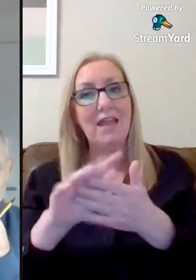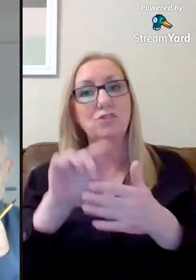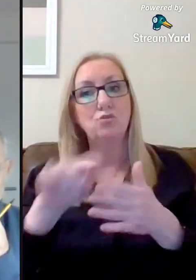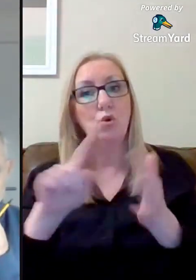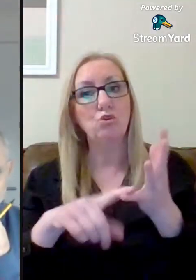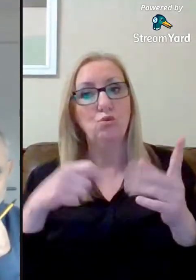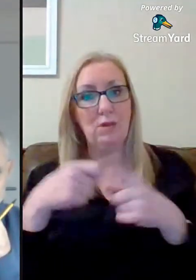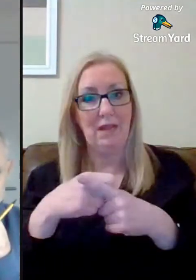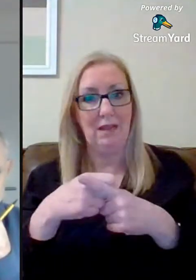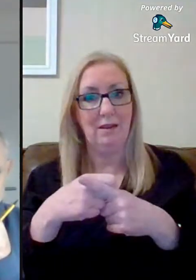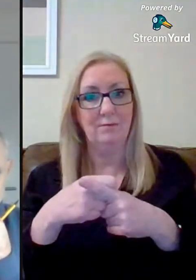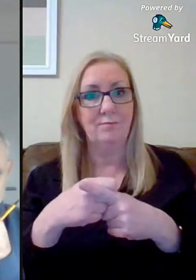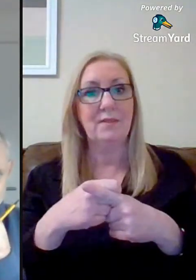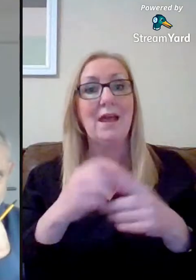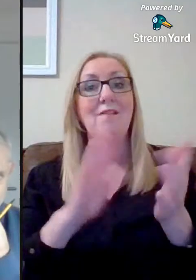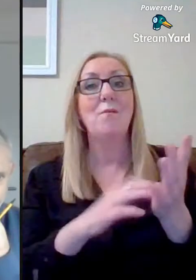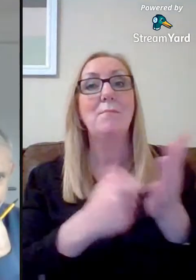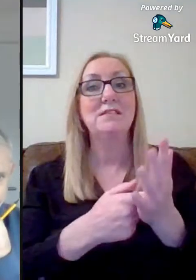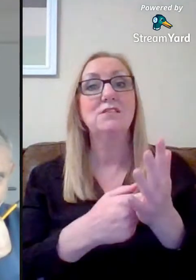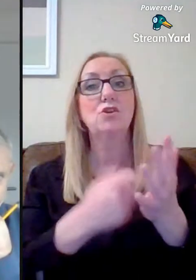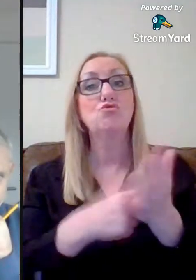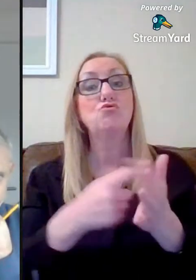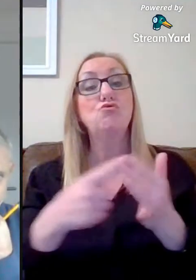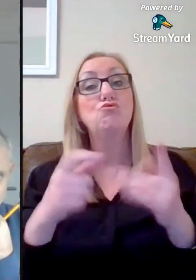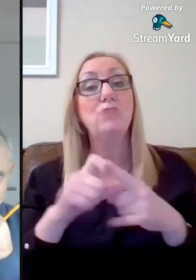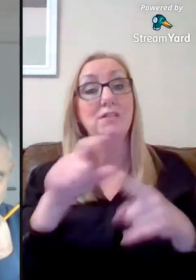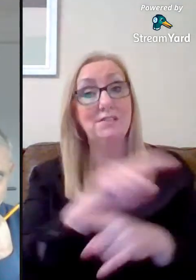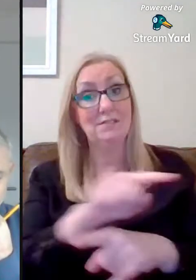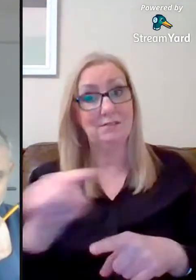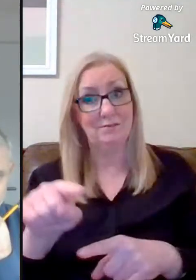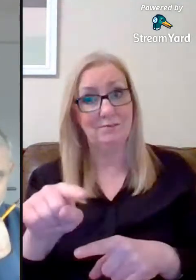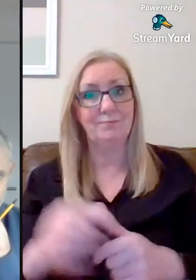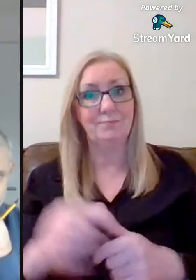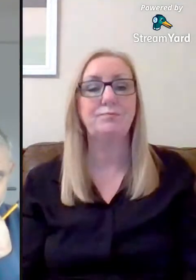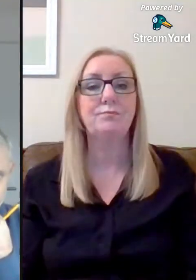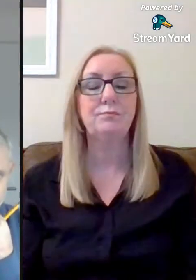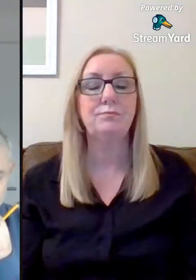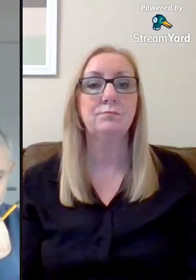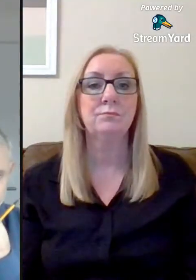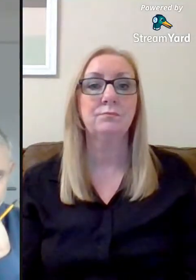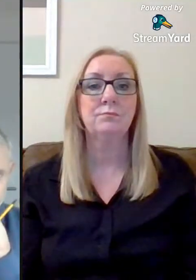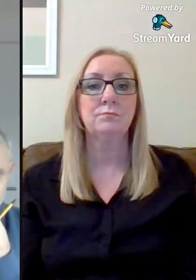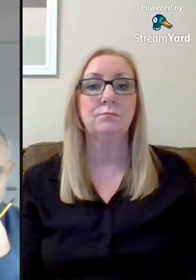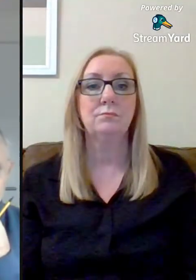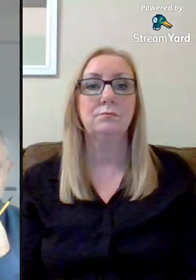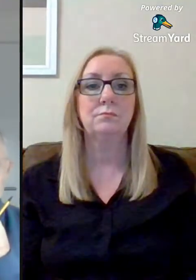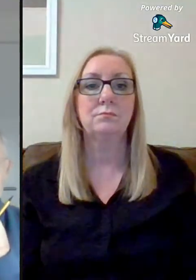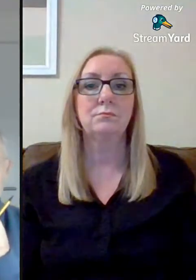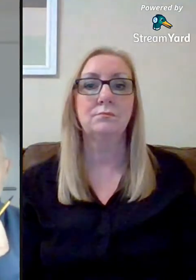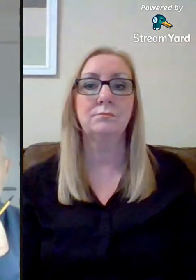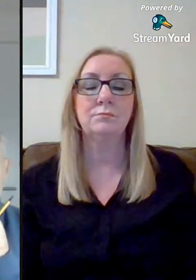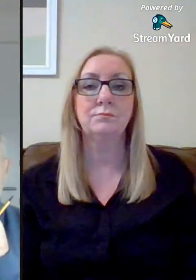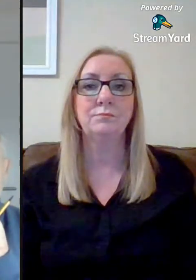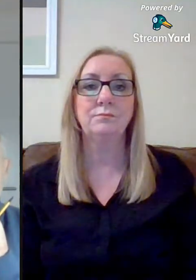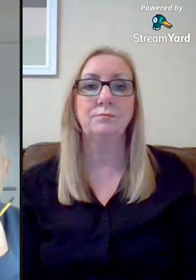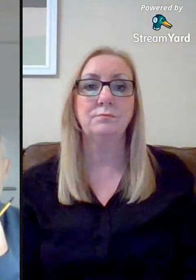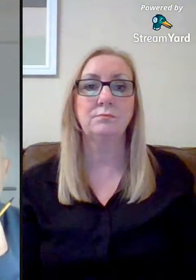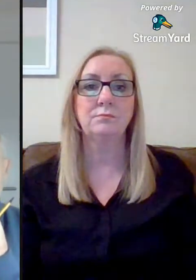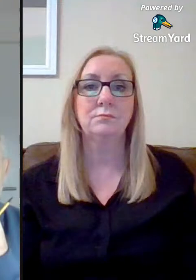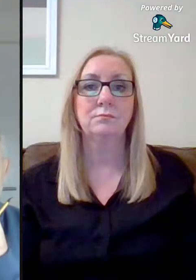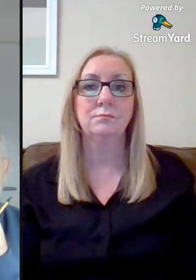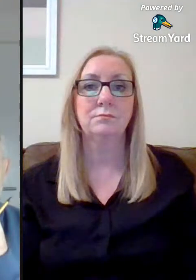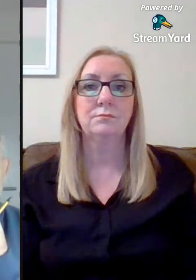gw07readblare2 at glow.sch.uk.